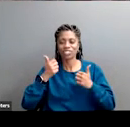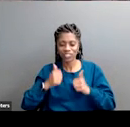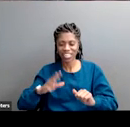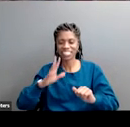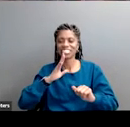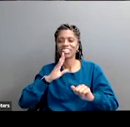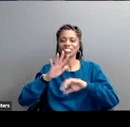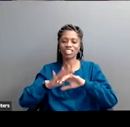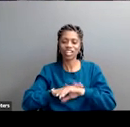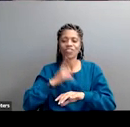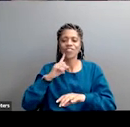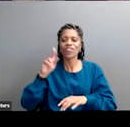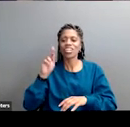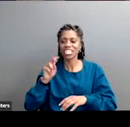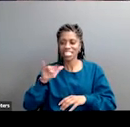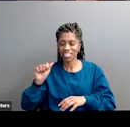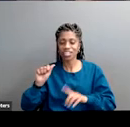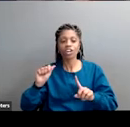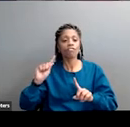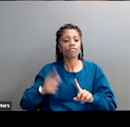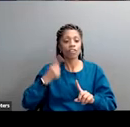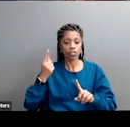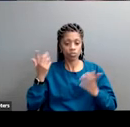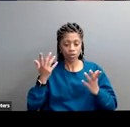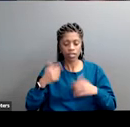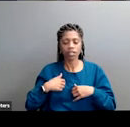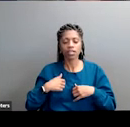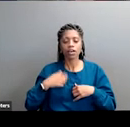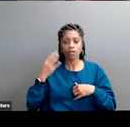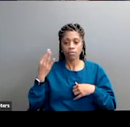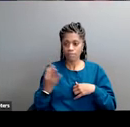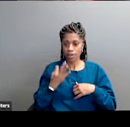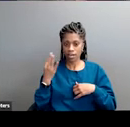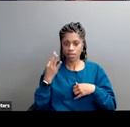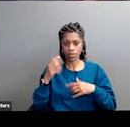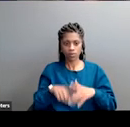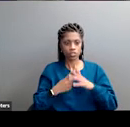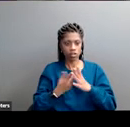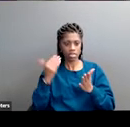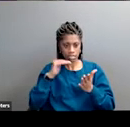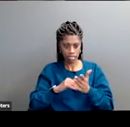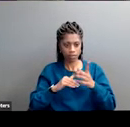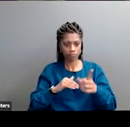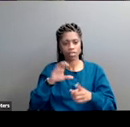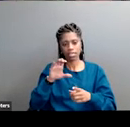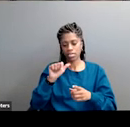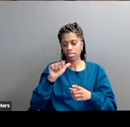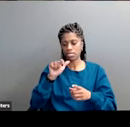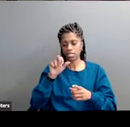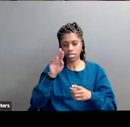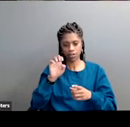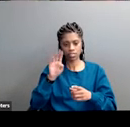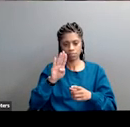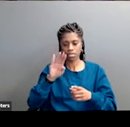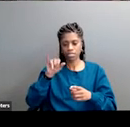my friend kenya okay the first thing you need to know is come friday we will have reached our deadline for the clarence p jones impact award chances